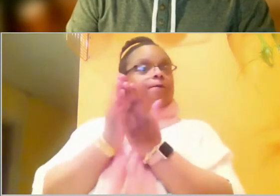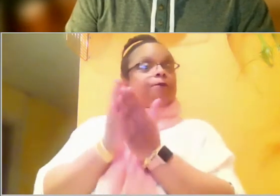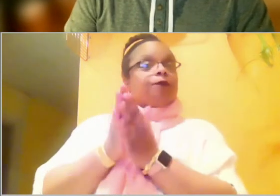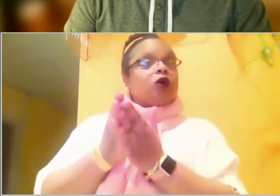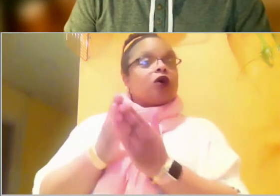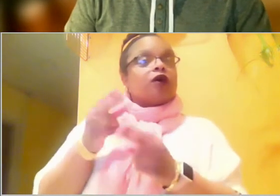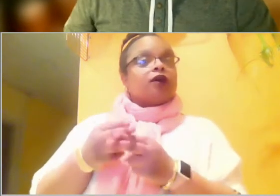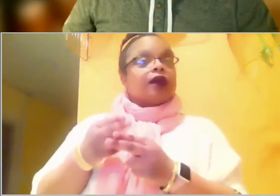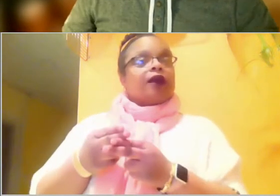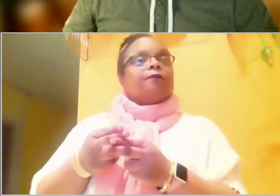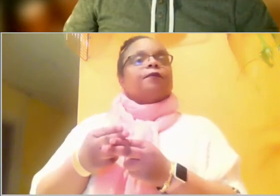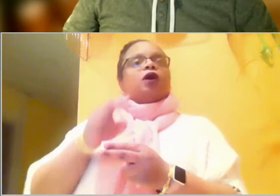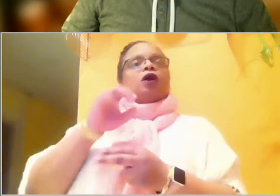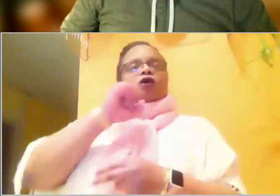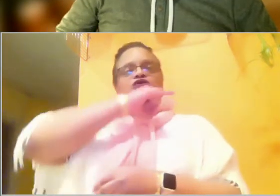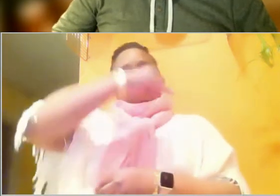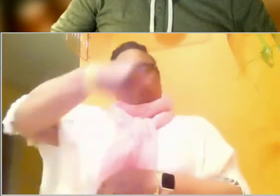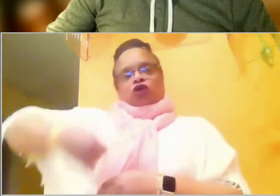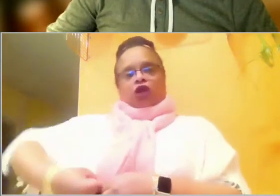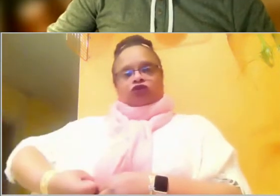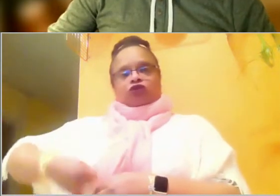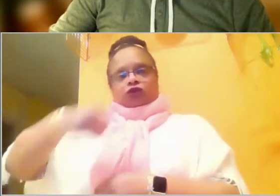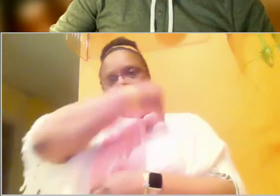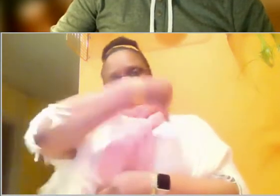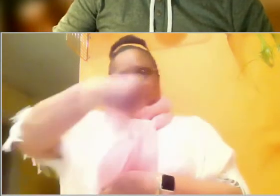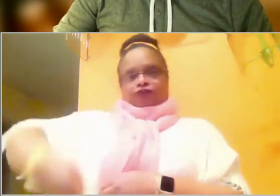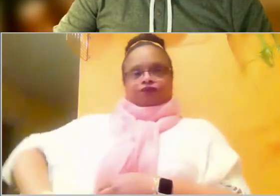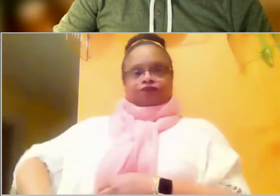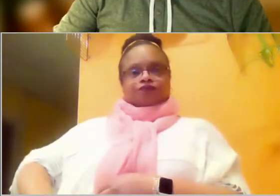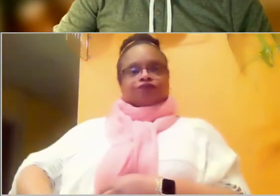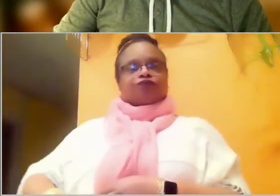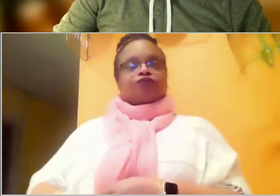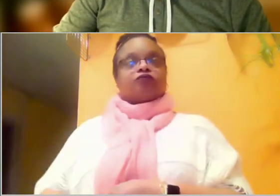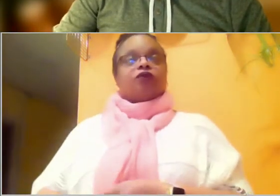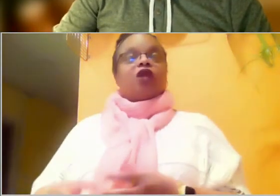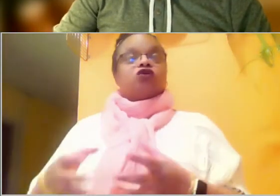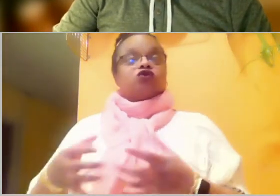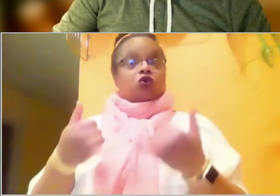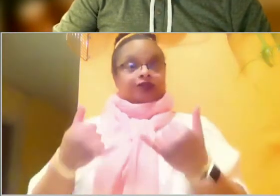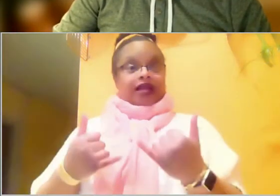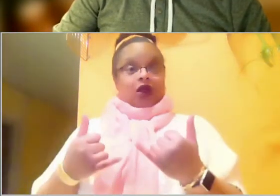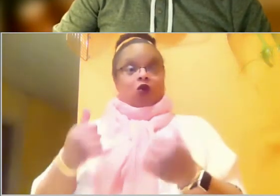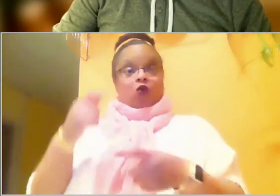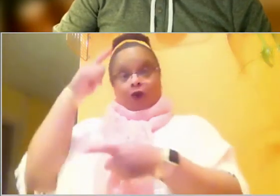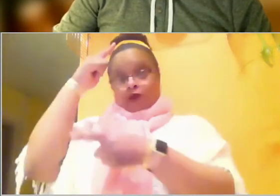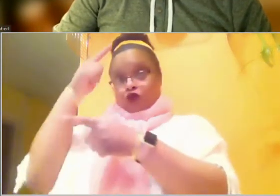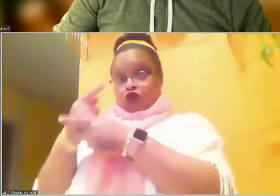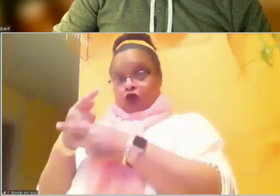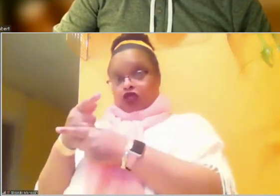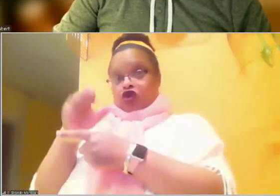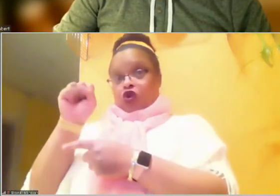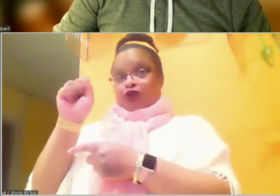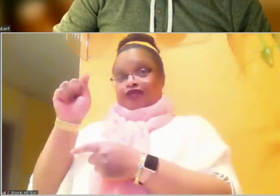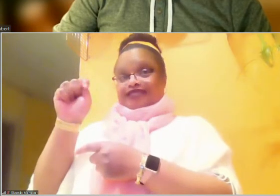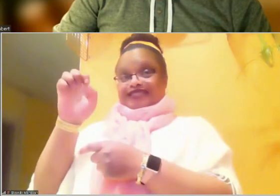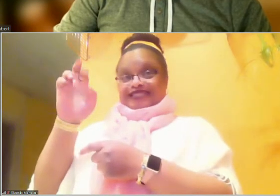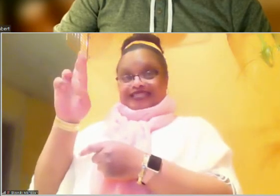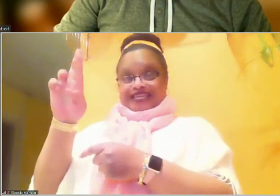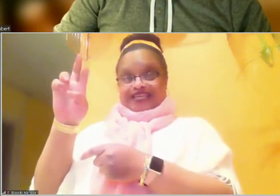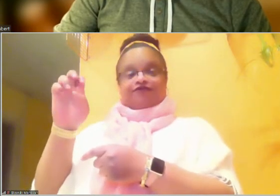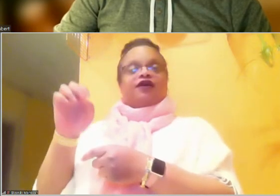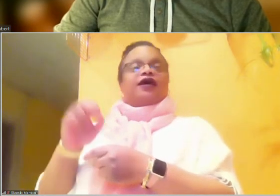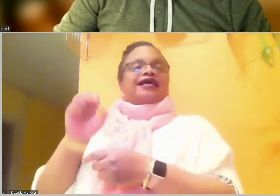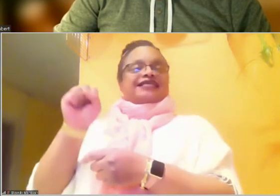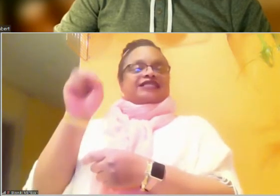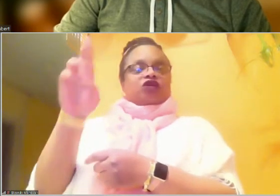Joshua, which we've been reading. And so I'm going to pass it along now to our brother, Steve Senior, who's going